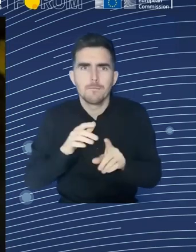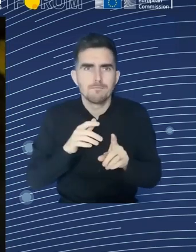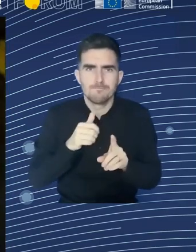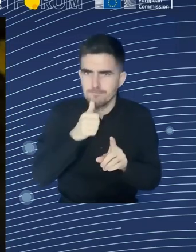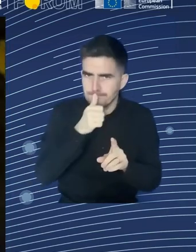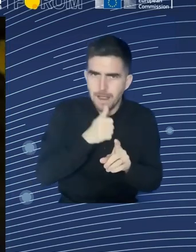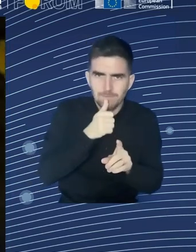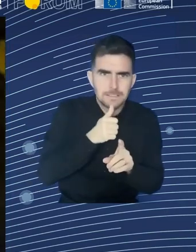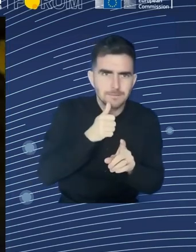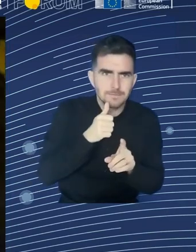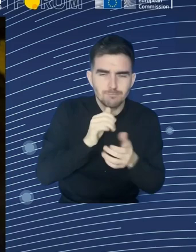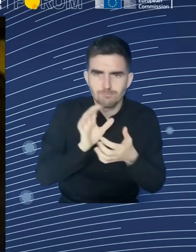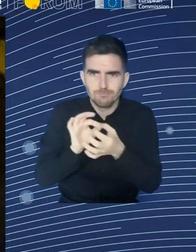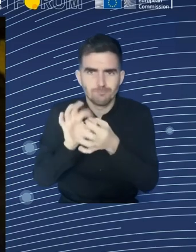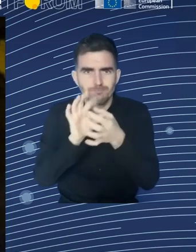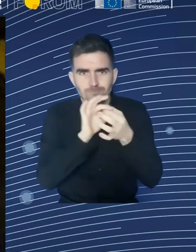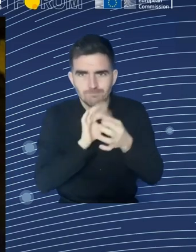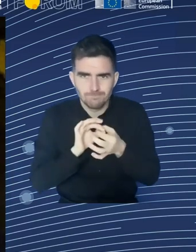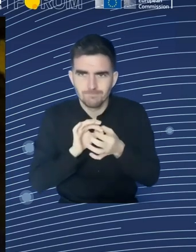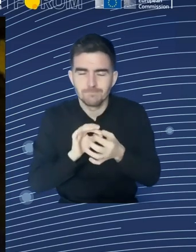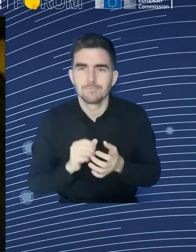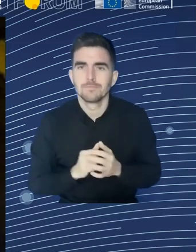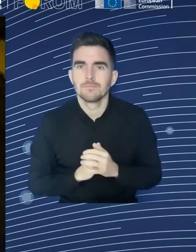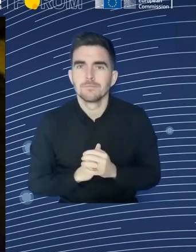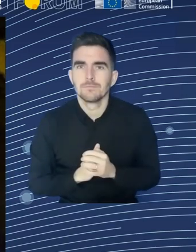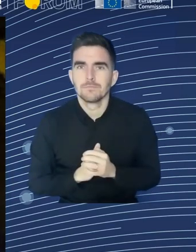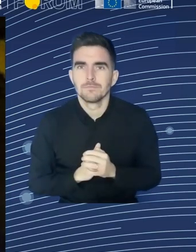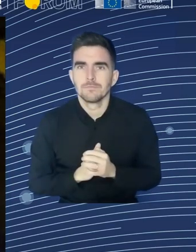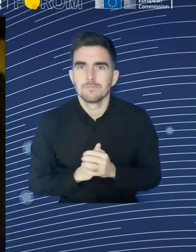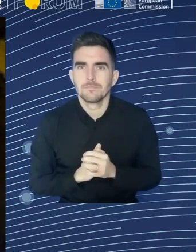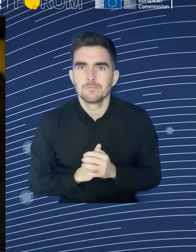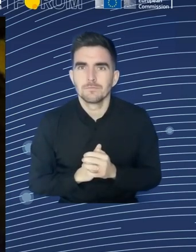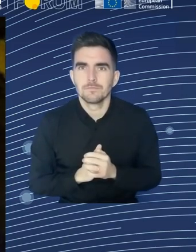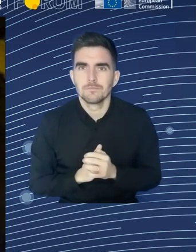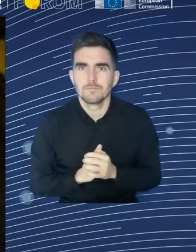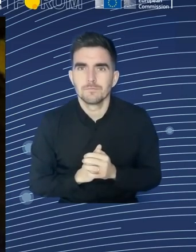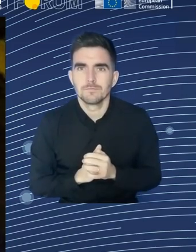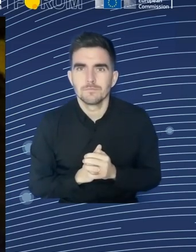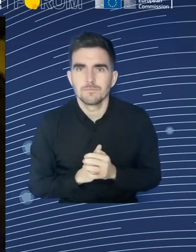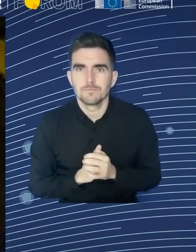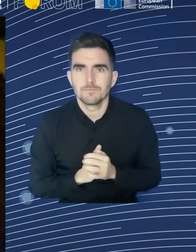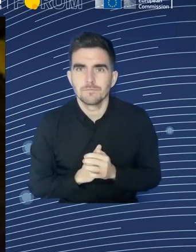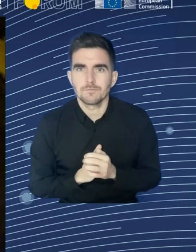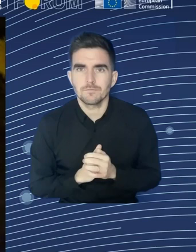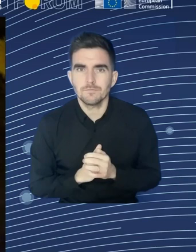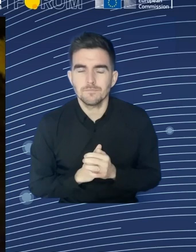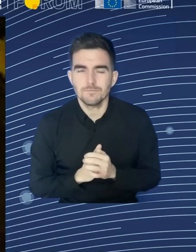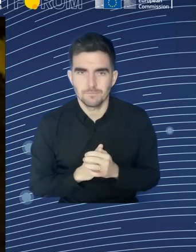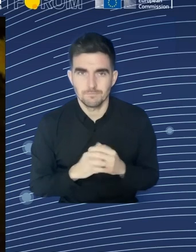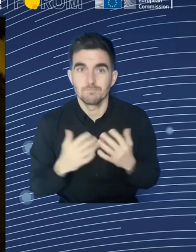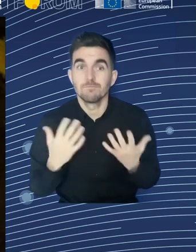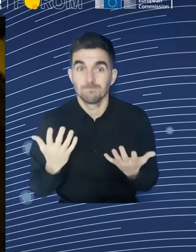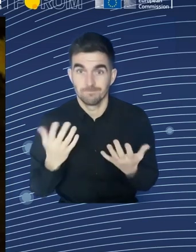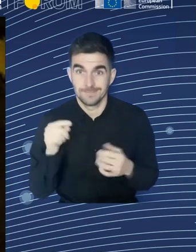from across not only Europe, but I believe also the whole world. And by doing